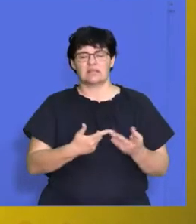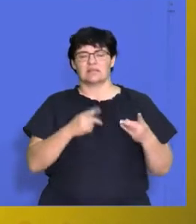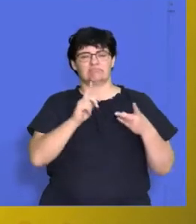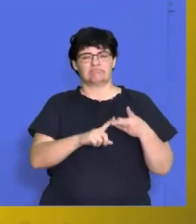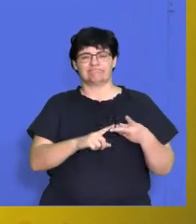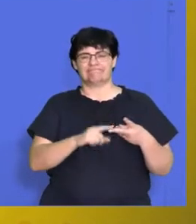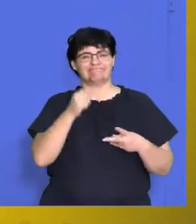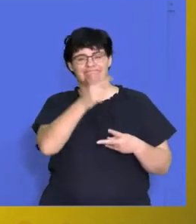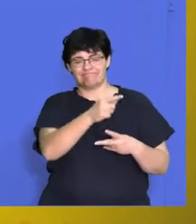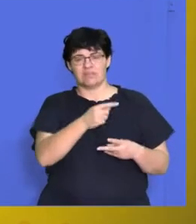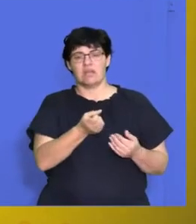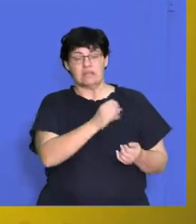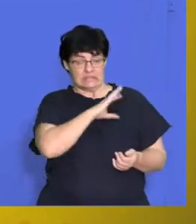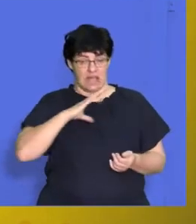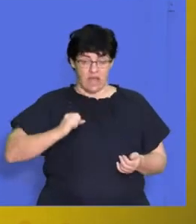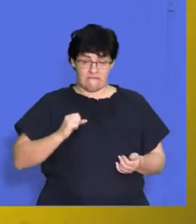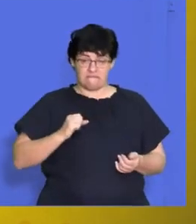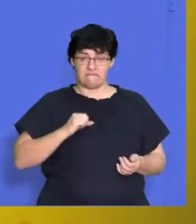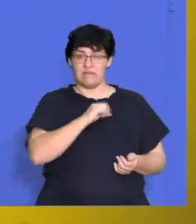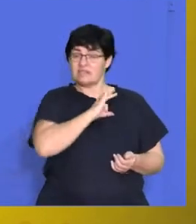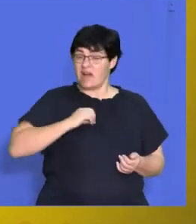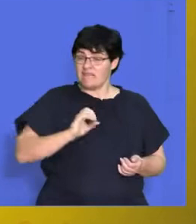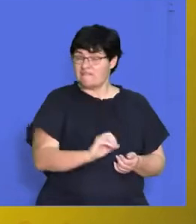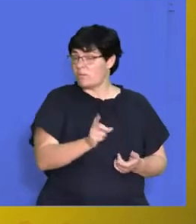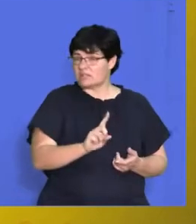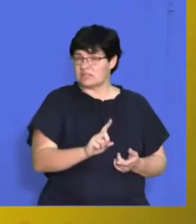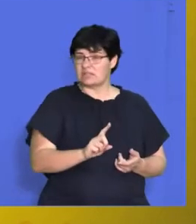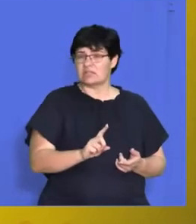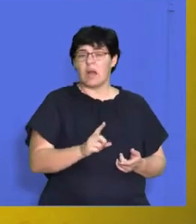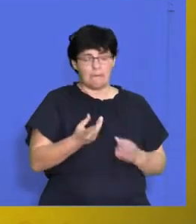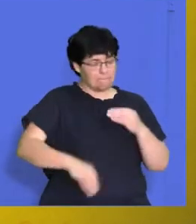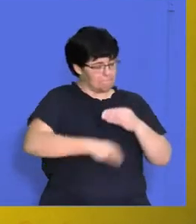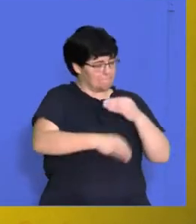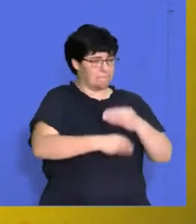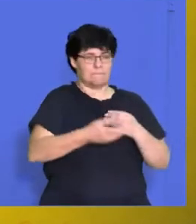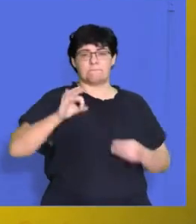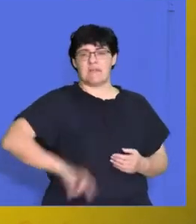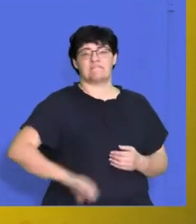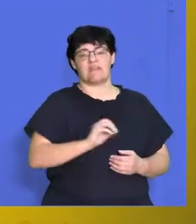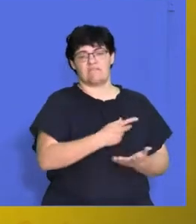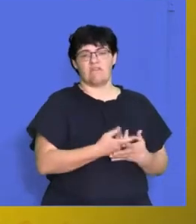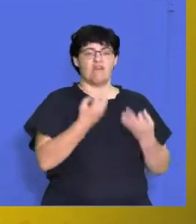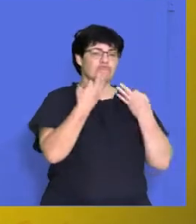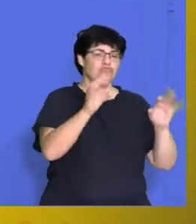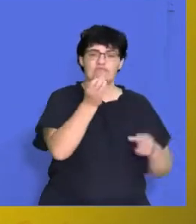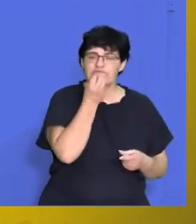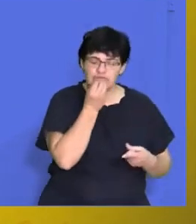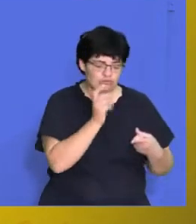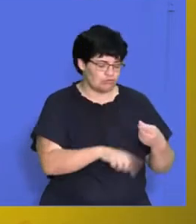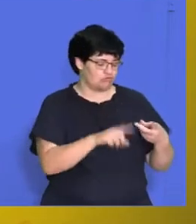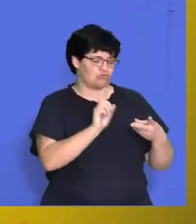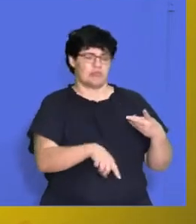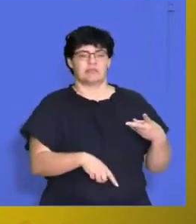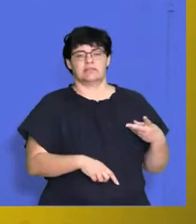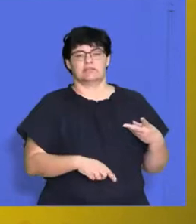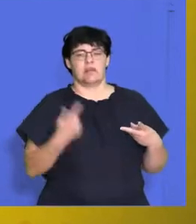they give their employees massive fringe benefits. you get free food, you get